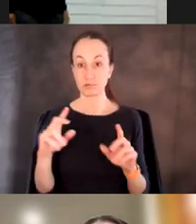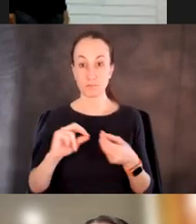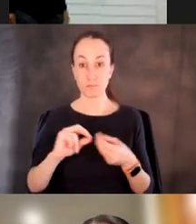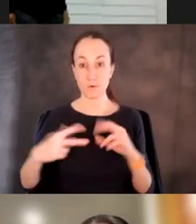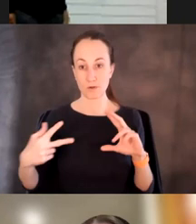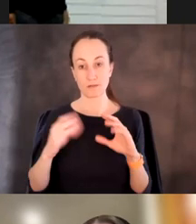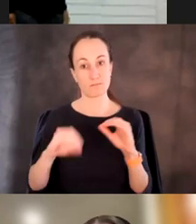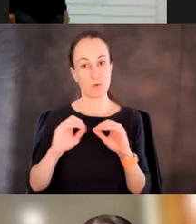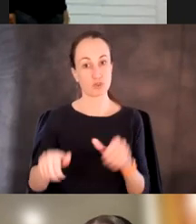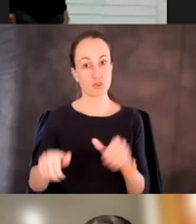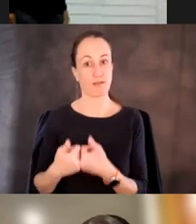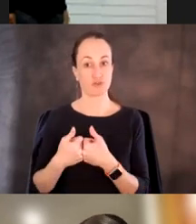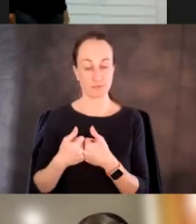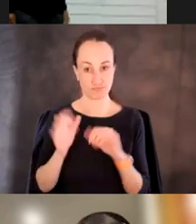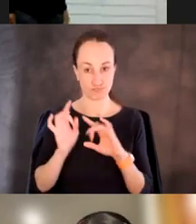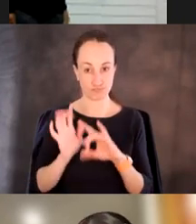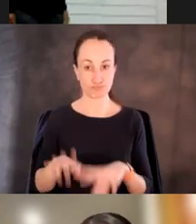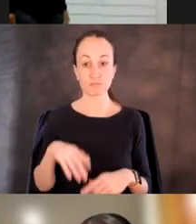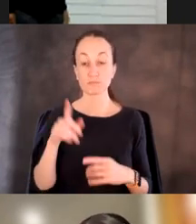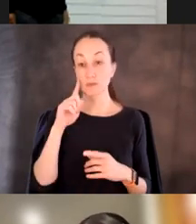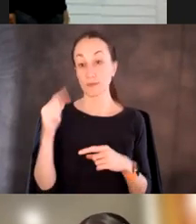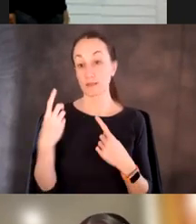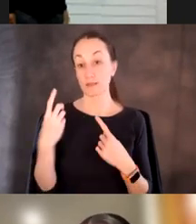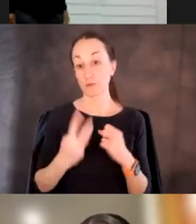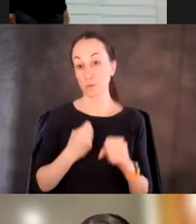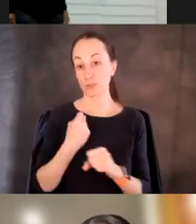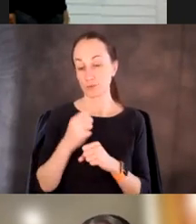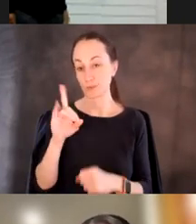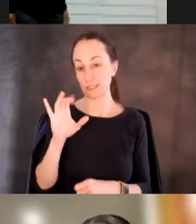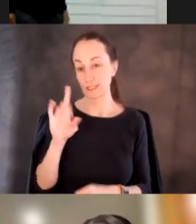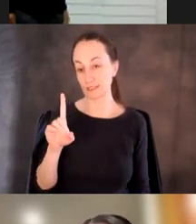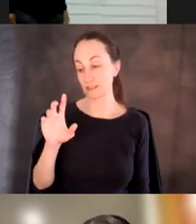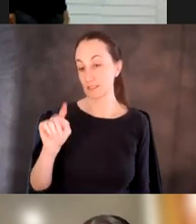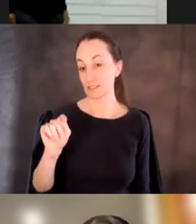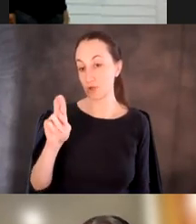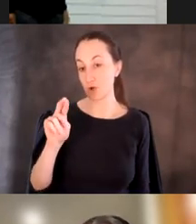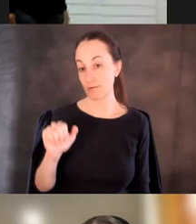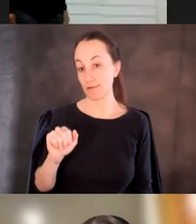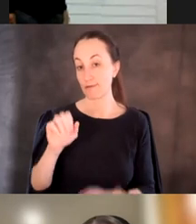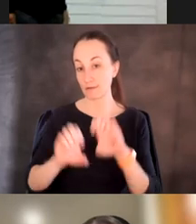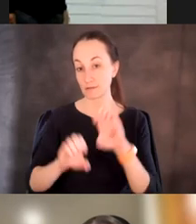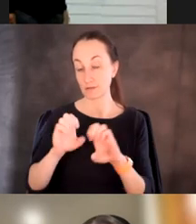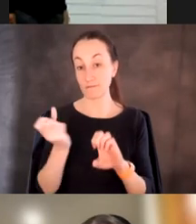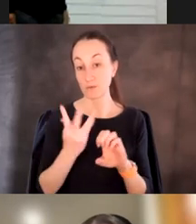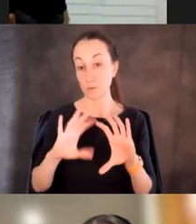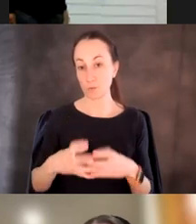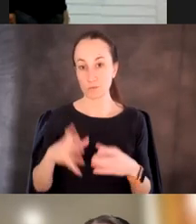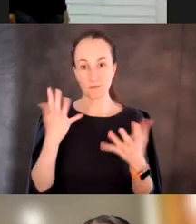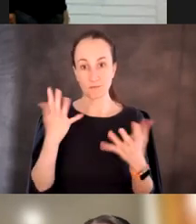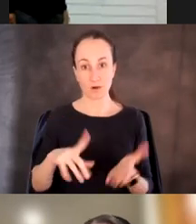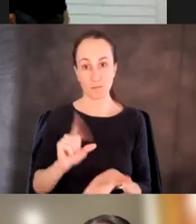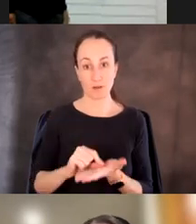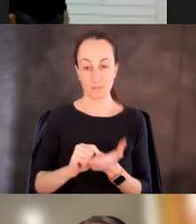And, fortunately in the past couple of years since we did the tRNA experiment, um, a couple of groups have actually published techniques